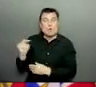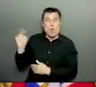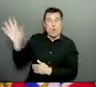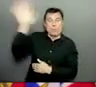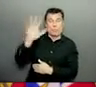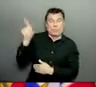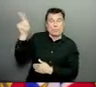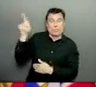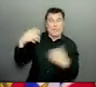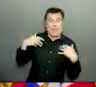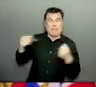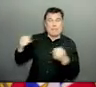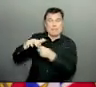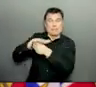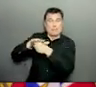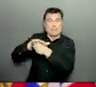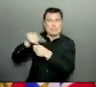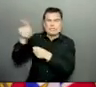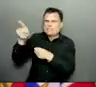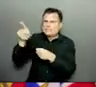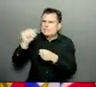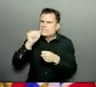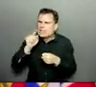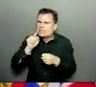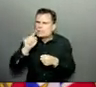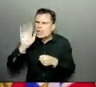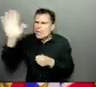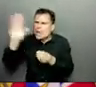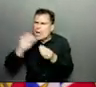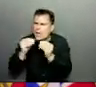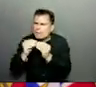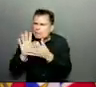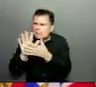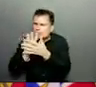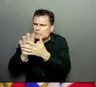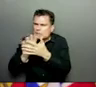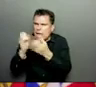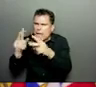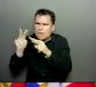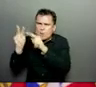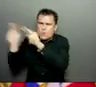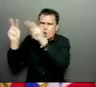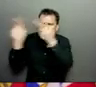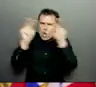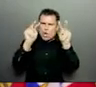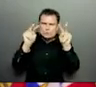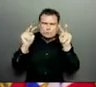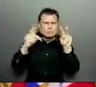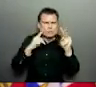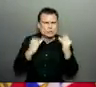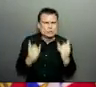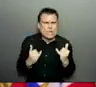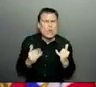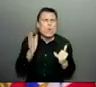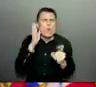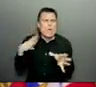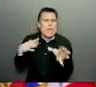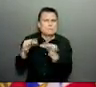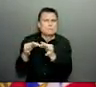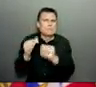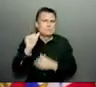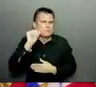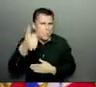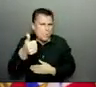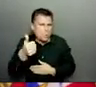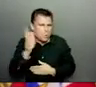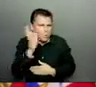have the active cases under active monitoring in Northern Health today. We'll be updating that tomorrow. And in